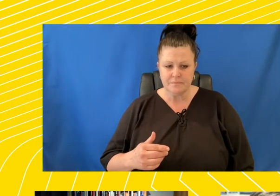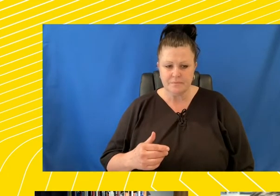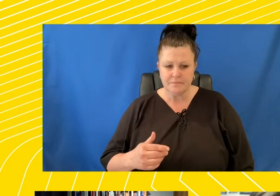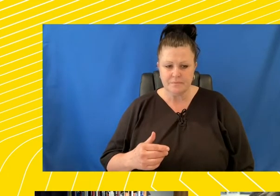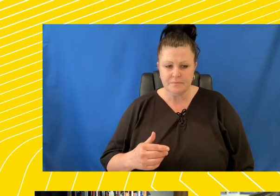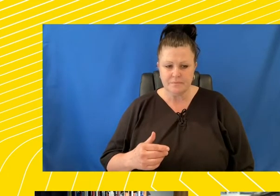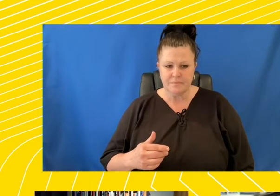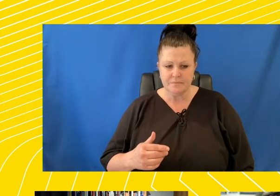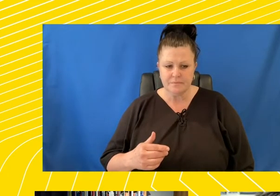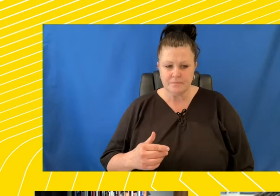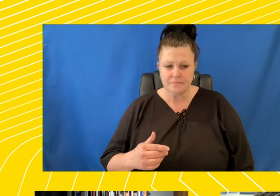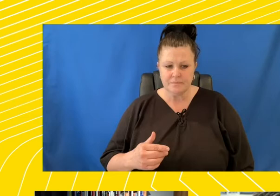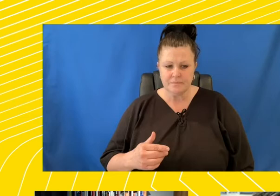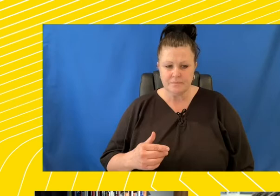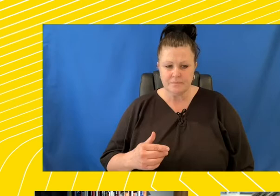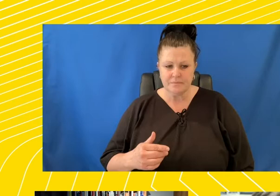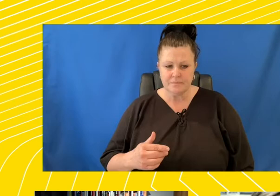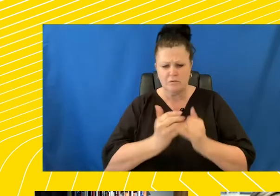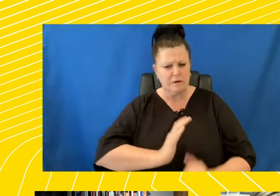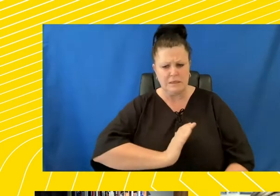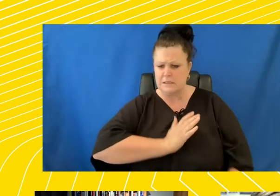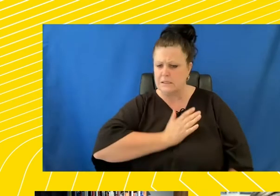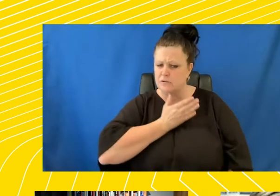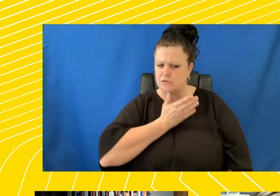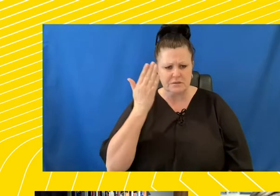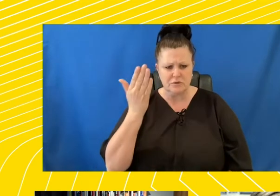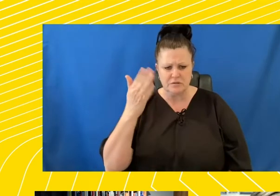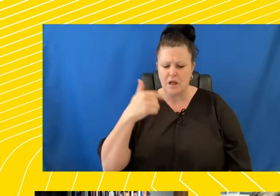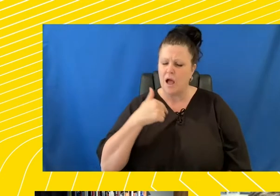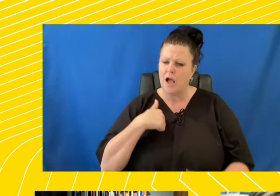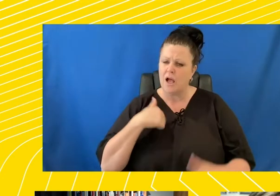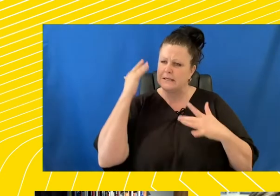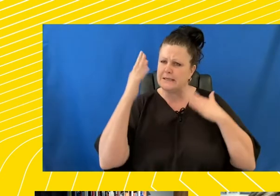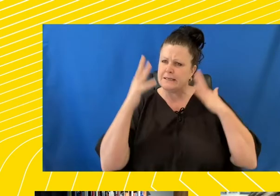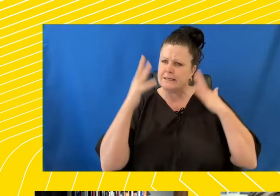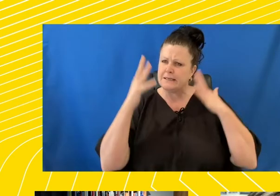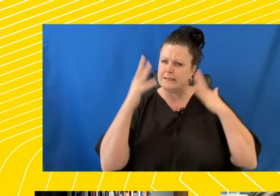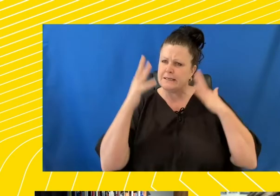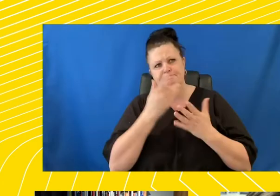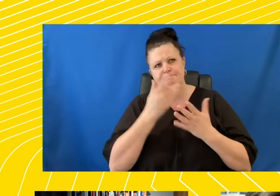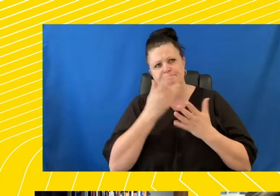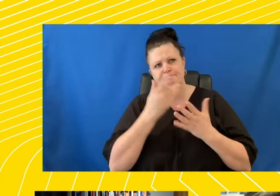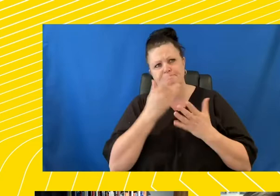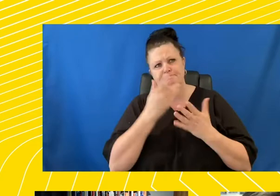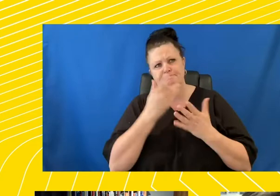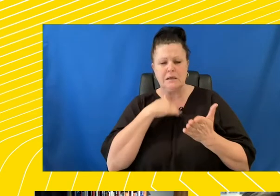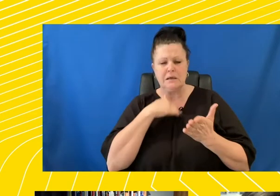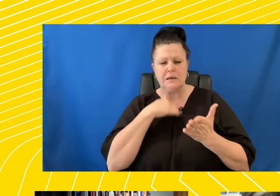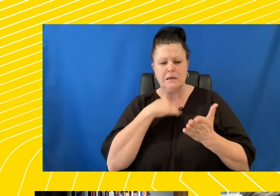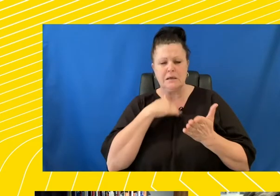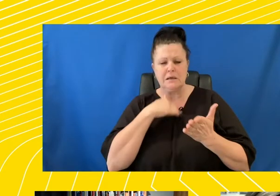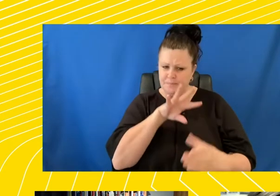interesting presentation. And I've been thinking about how I could contribute. I just was